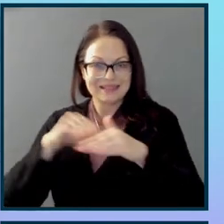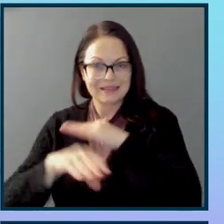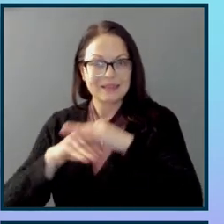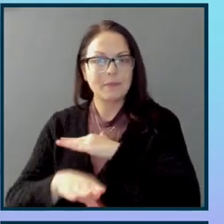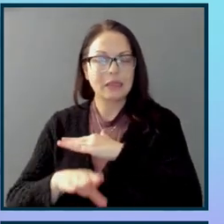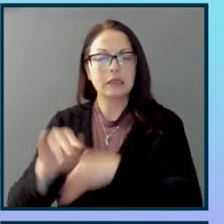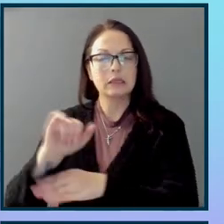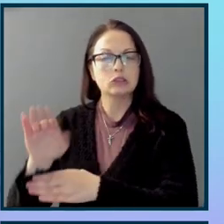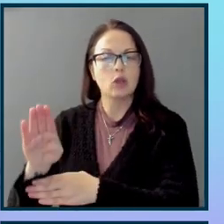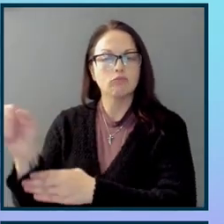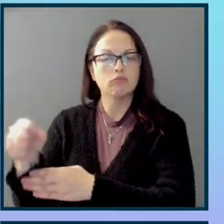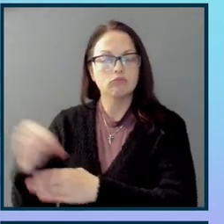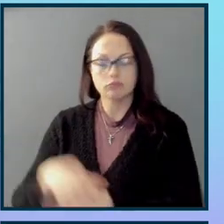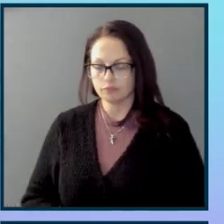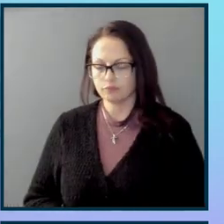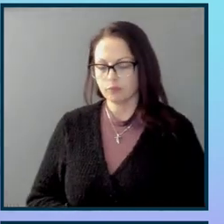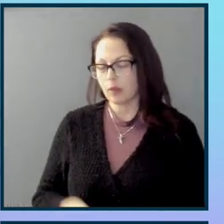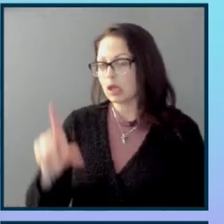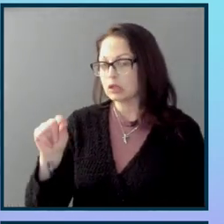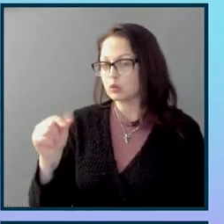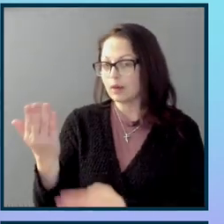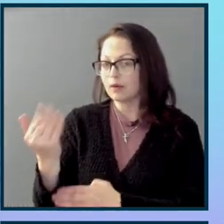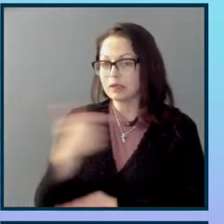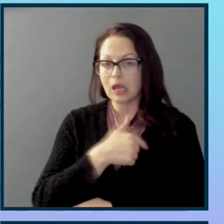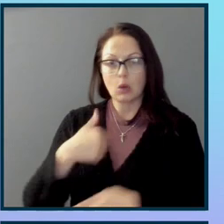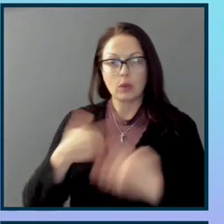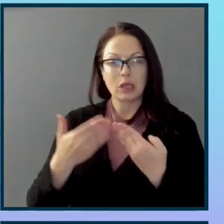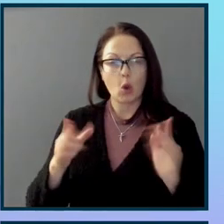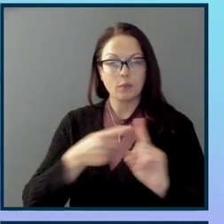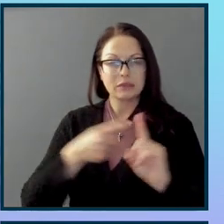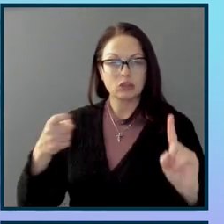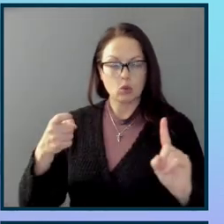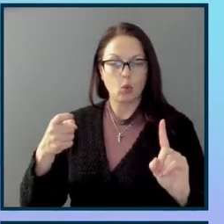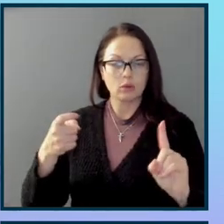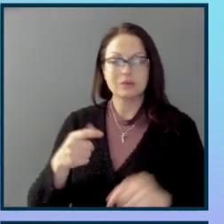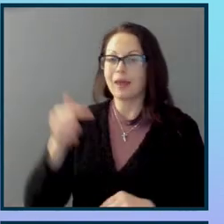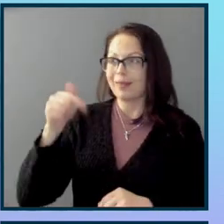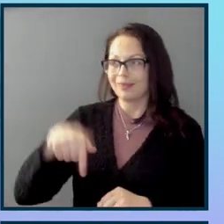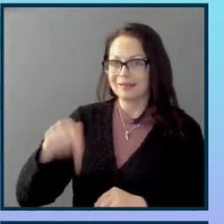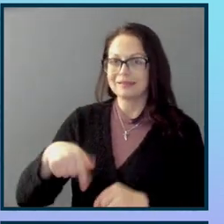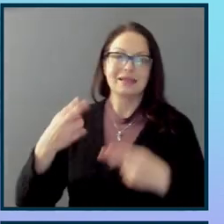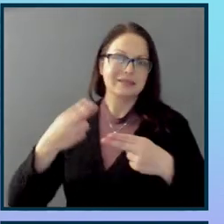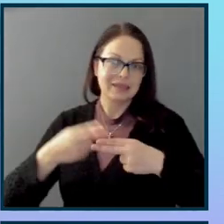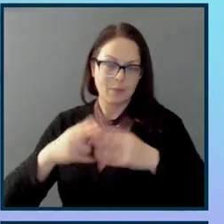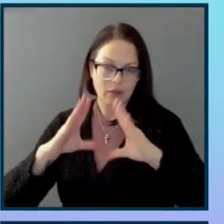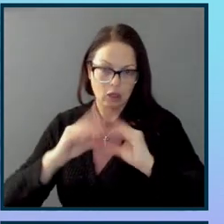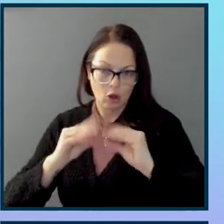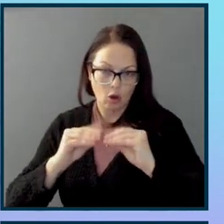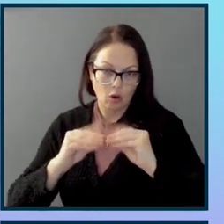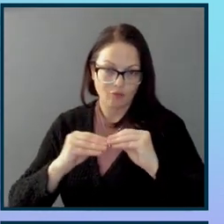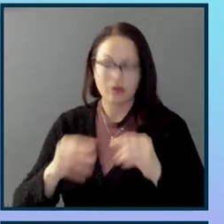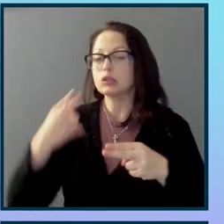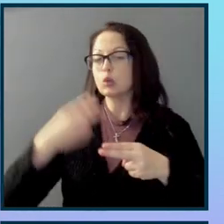In 2015, we open-sourced the Axe Rule Engine, what this conference is named after, and made it